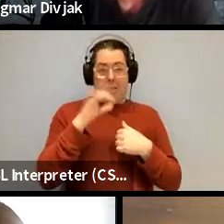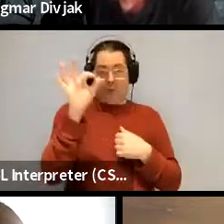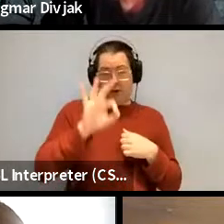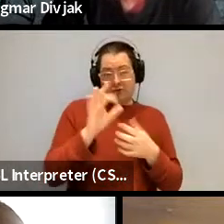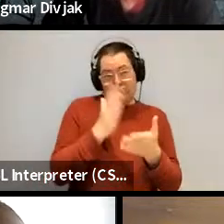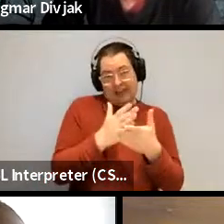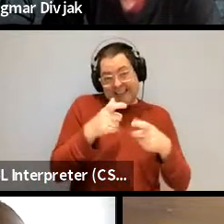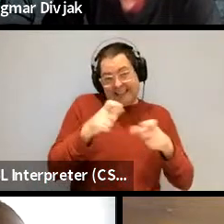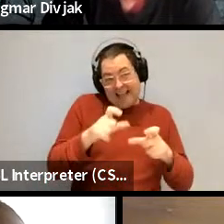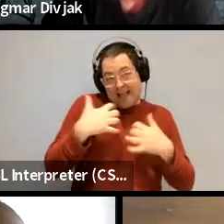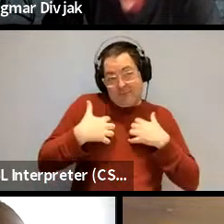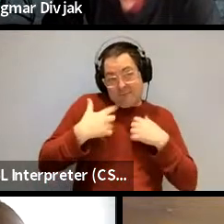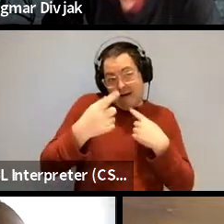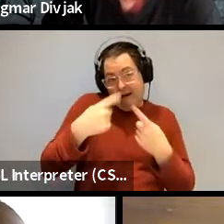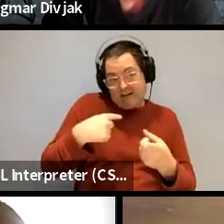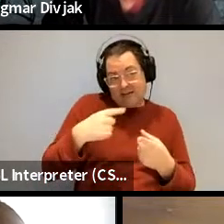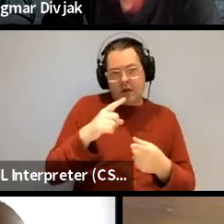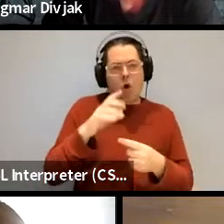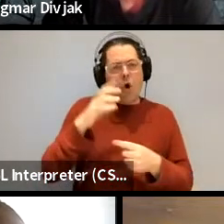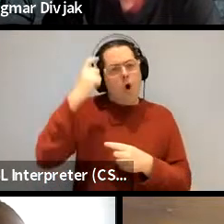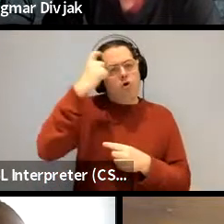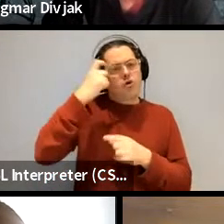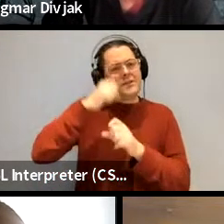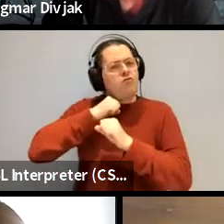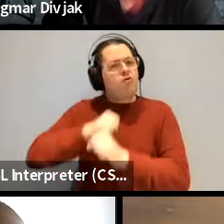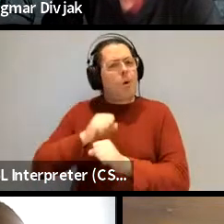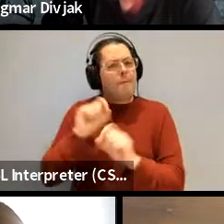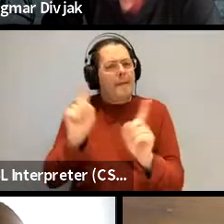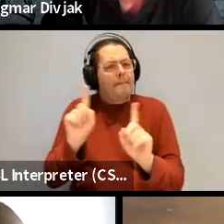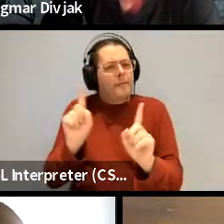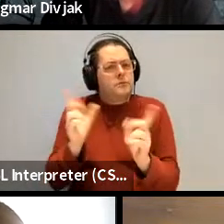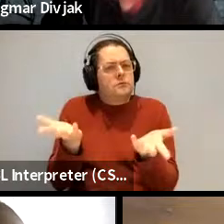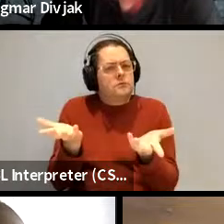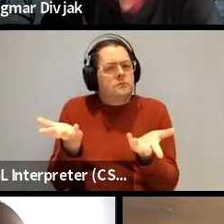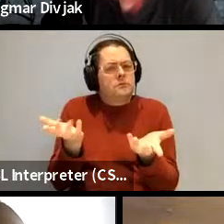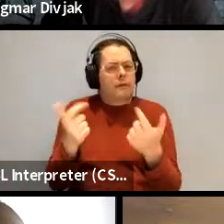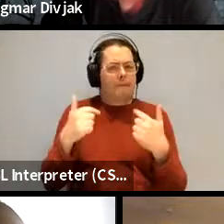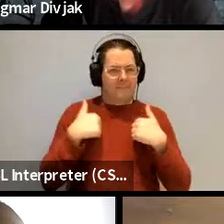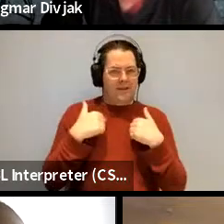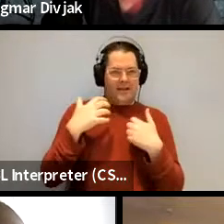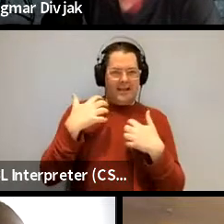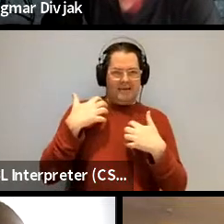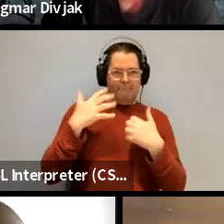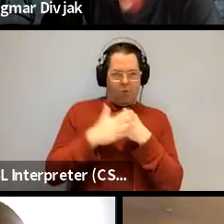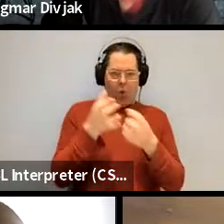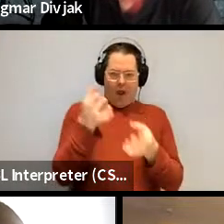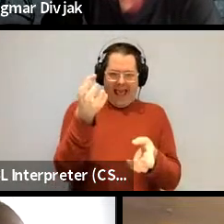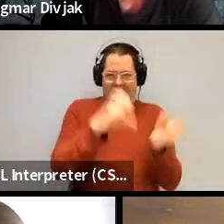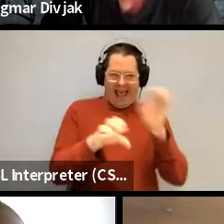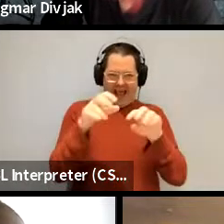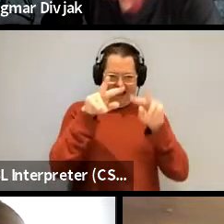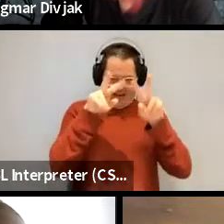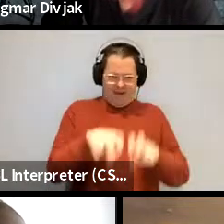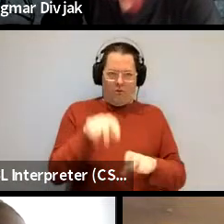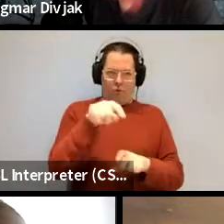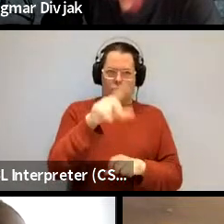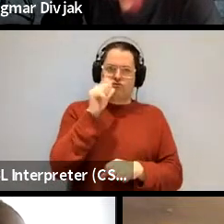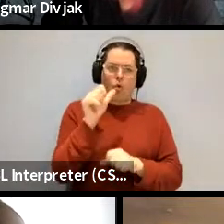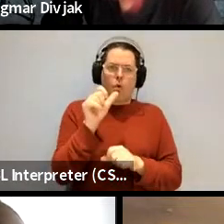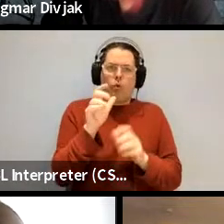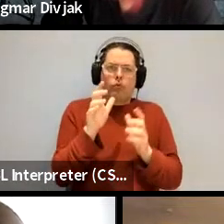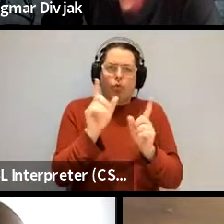is the what is the what is the commitment the cognitive commitment i'm sort of like an empiricist commitment it's like i want to know how these things are